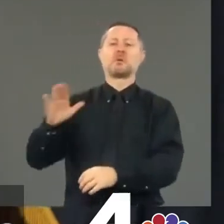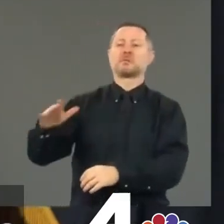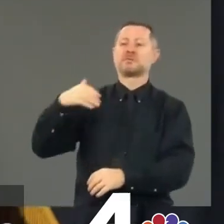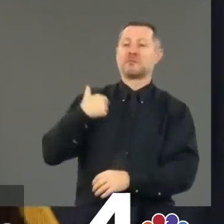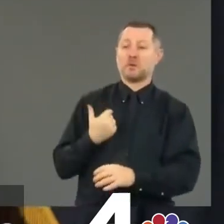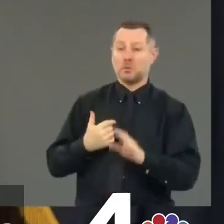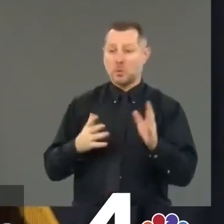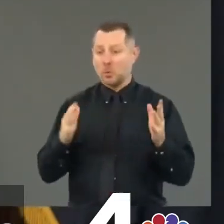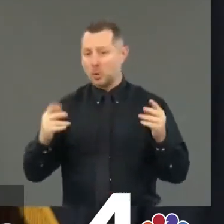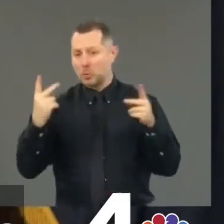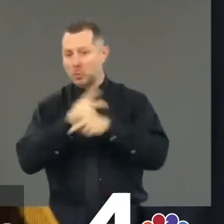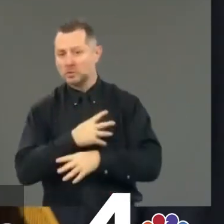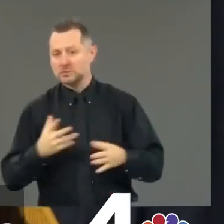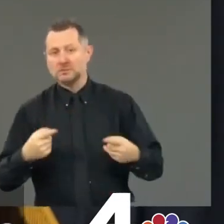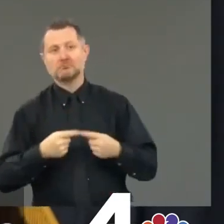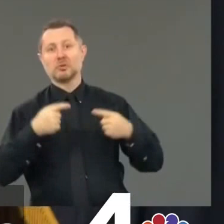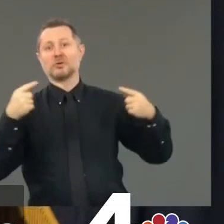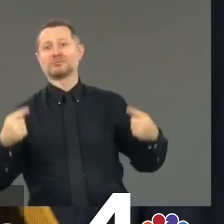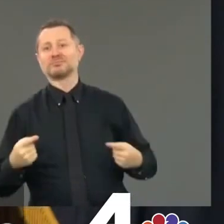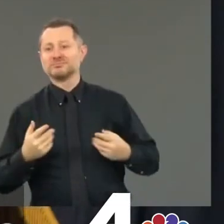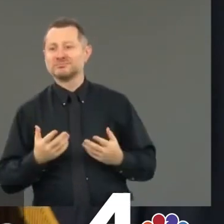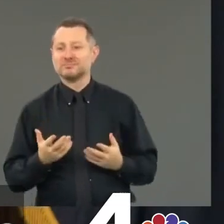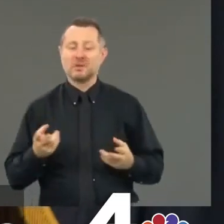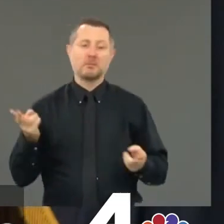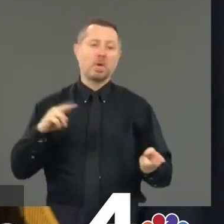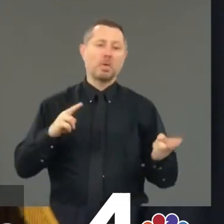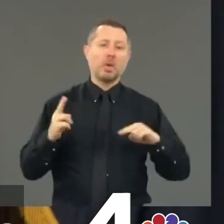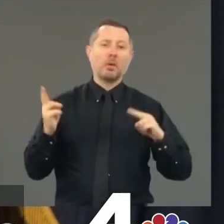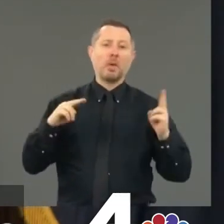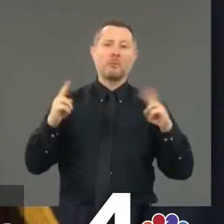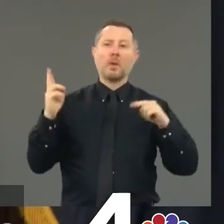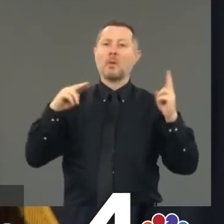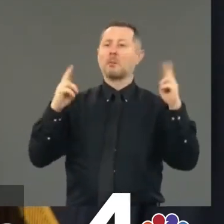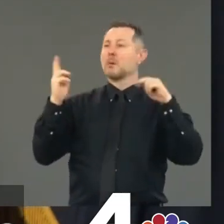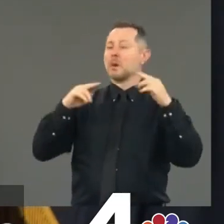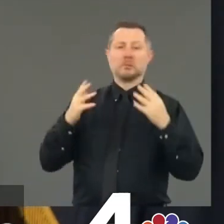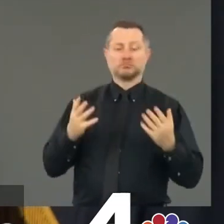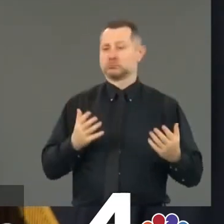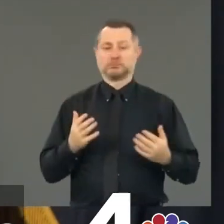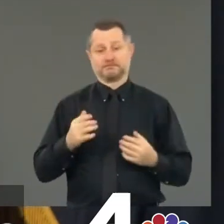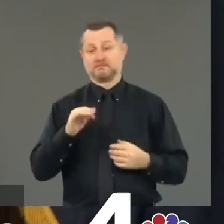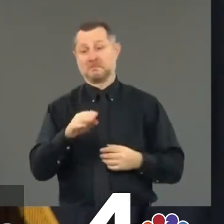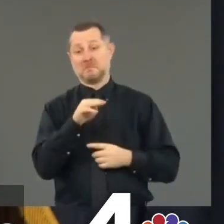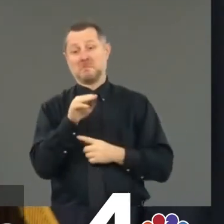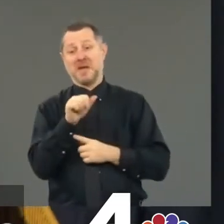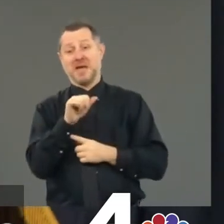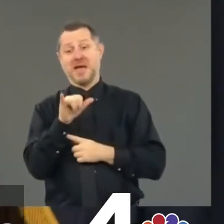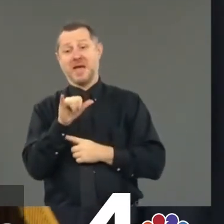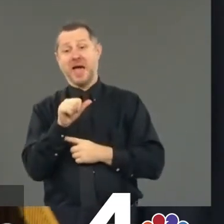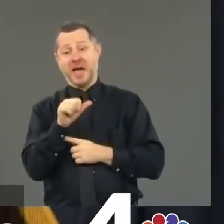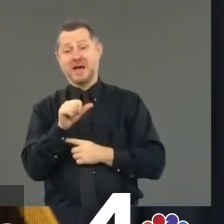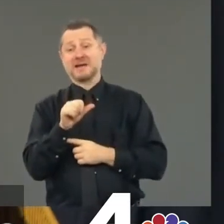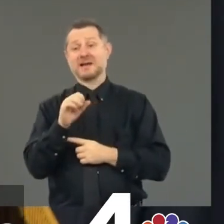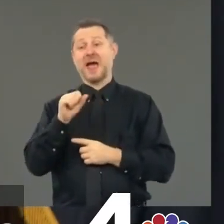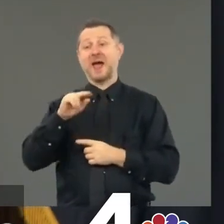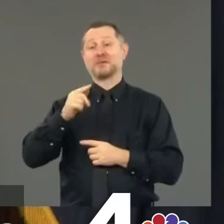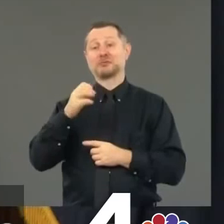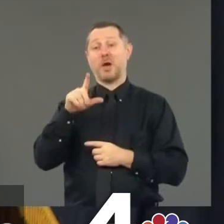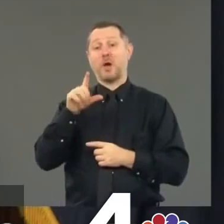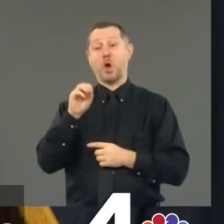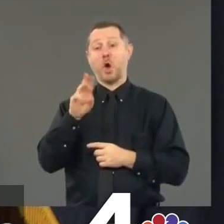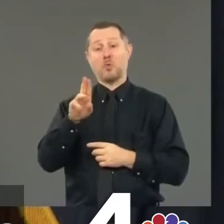politics of division. Maya Angelou said, hate has caused a lot of